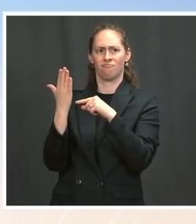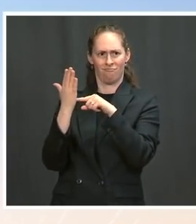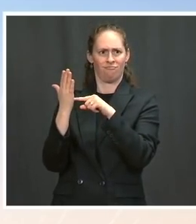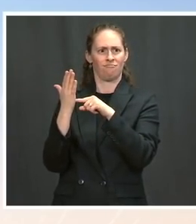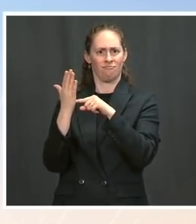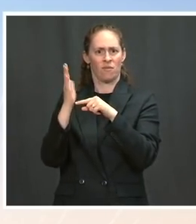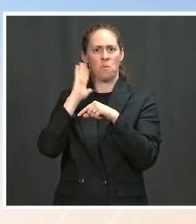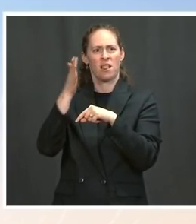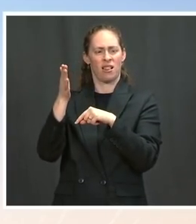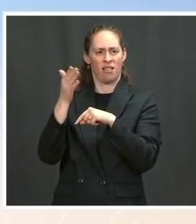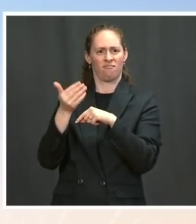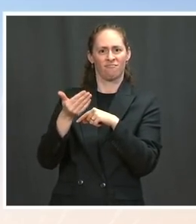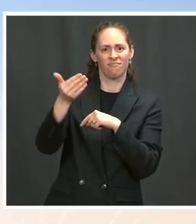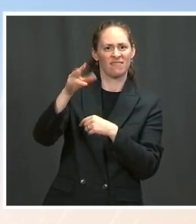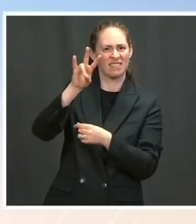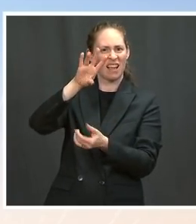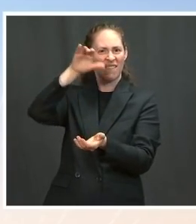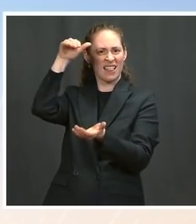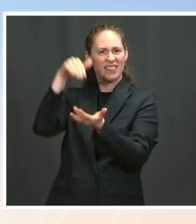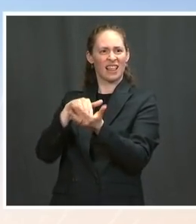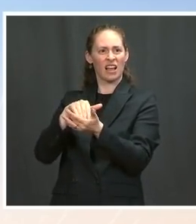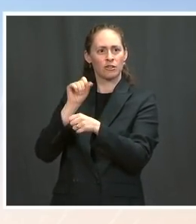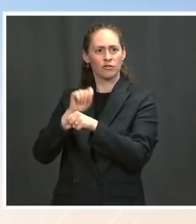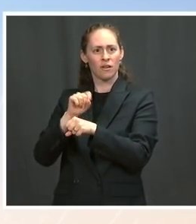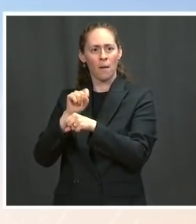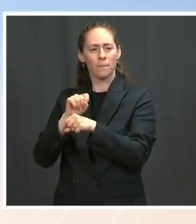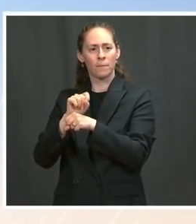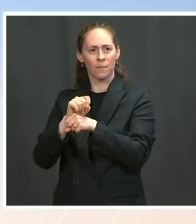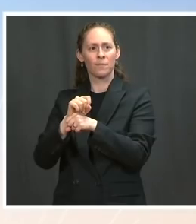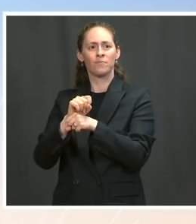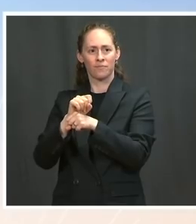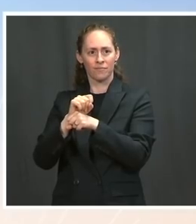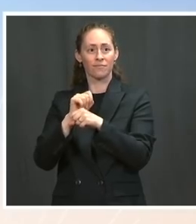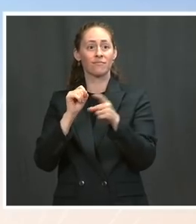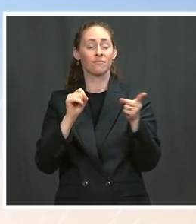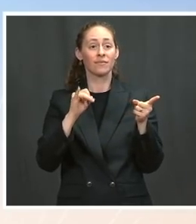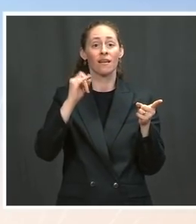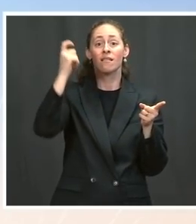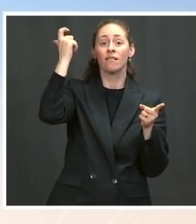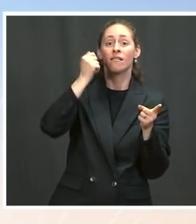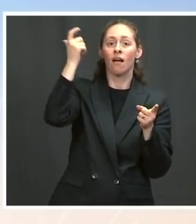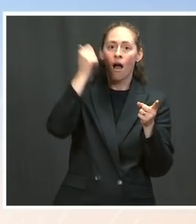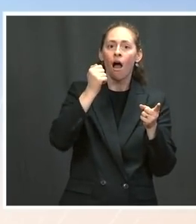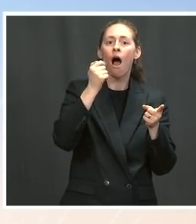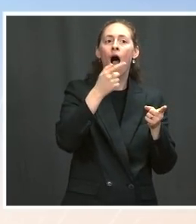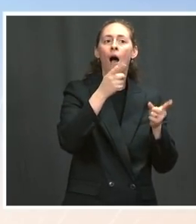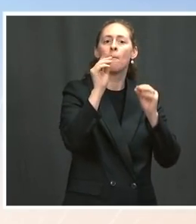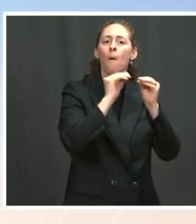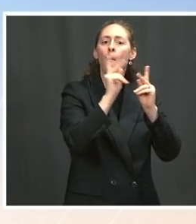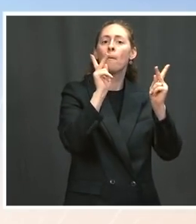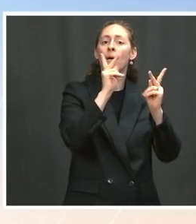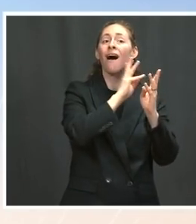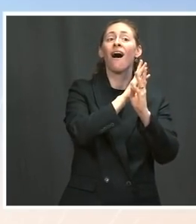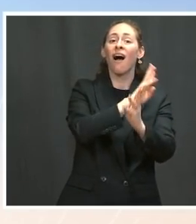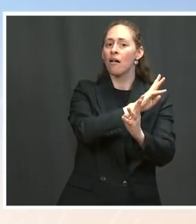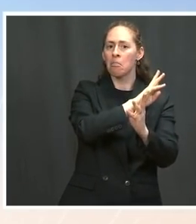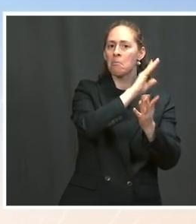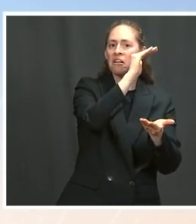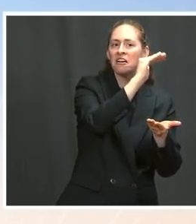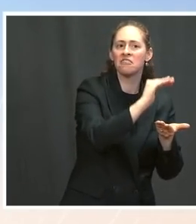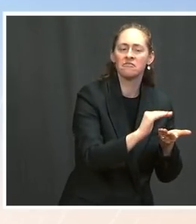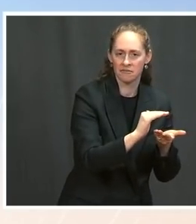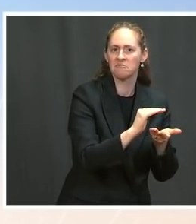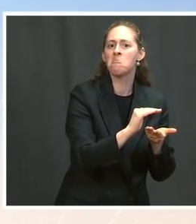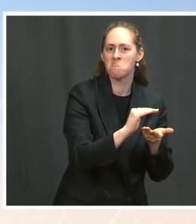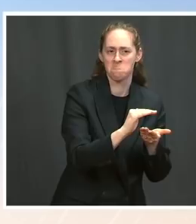insurance claims had gone down. So, if I had had to write down a number is my best guess. It would have been higher.